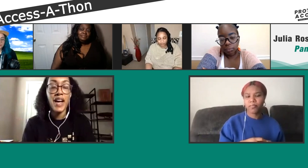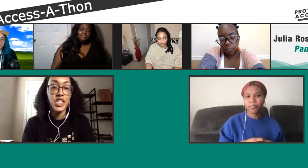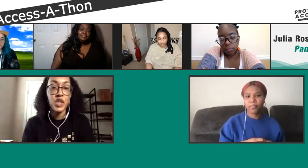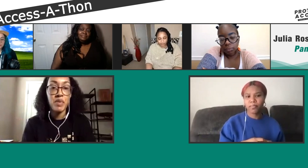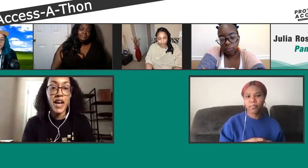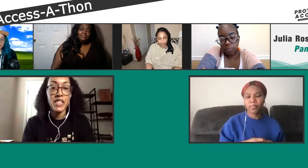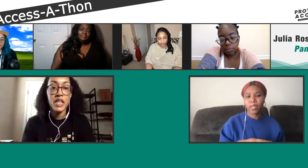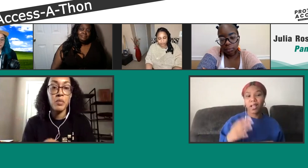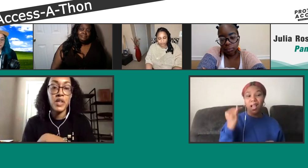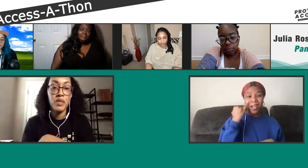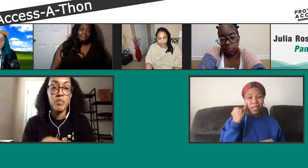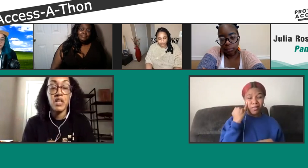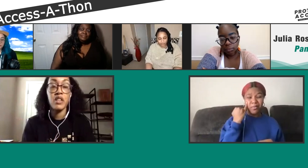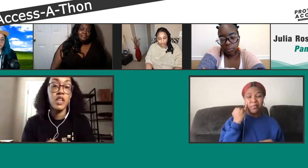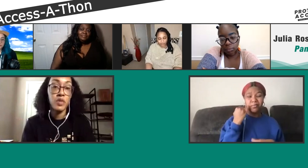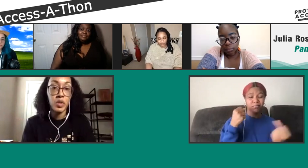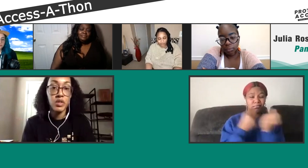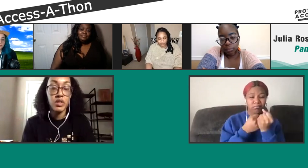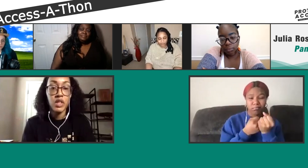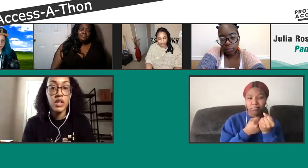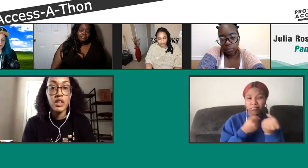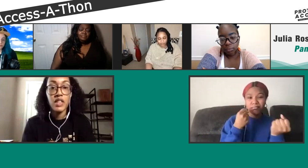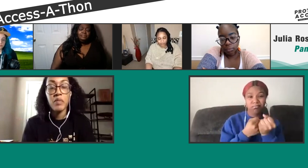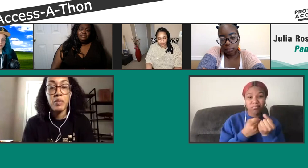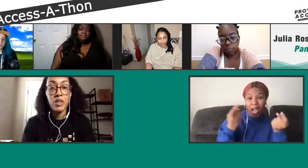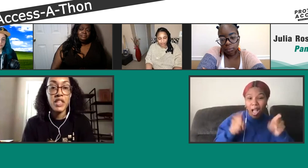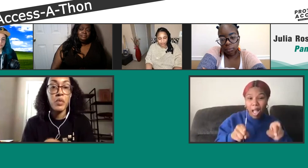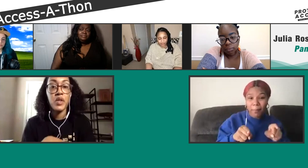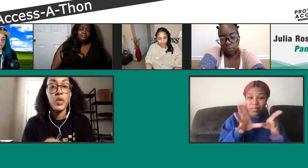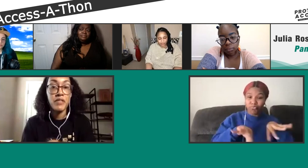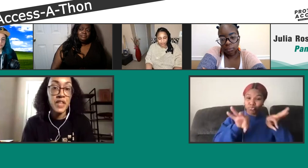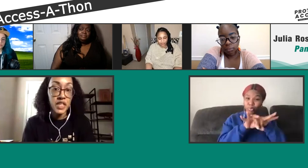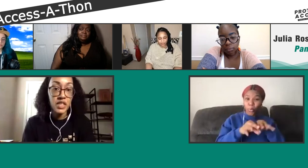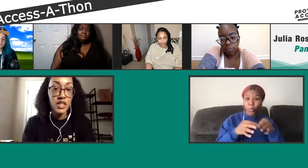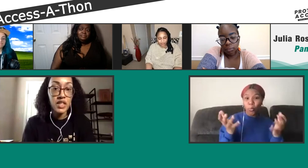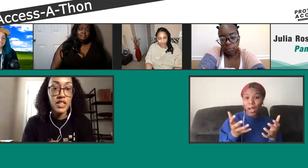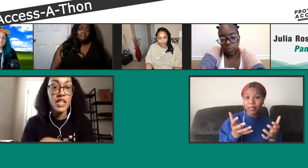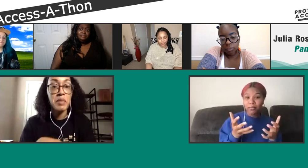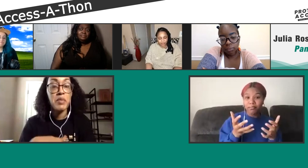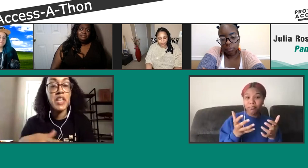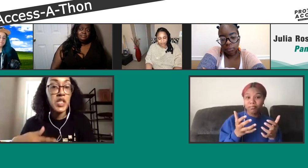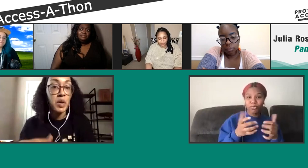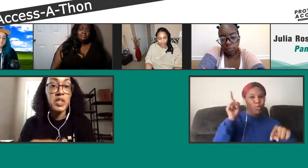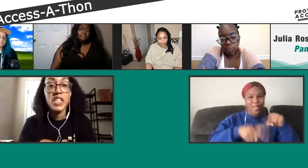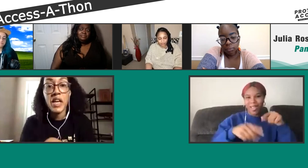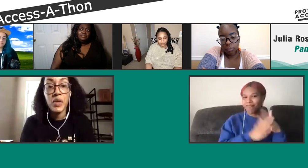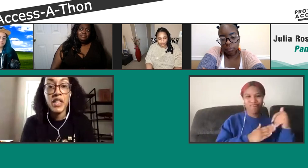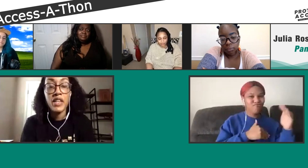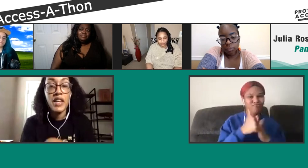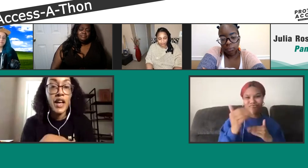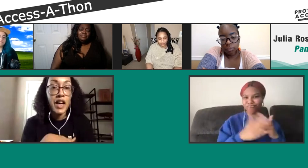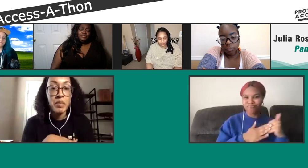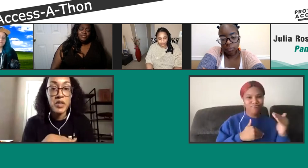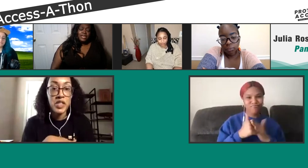of true allyship, it has to come with being uncomfortable. A lot of people are like, they want a quick fix. Like, tell me what I can do? What books can I